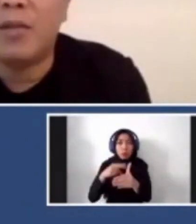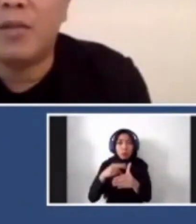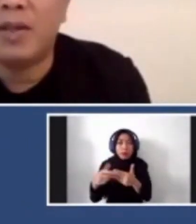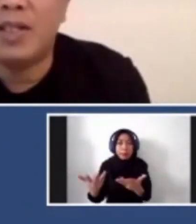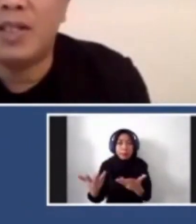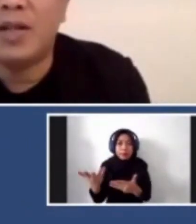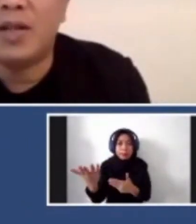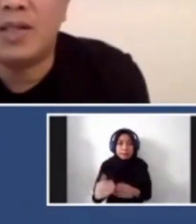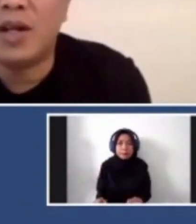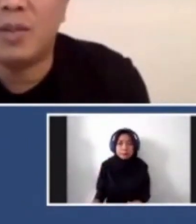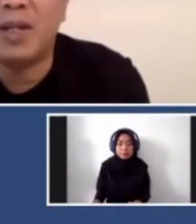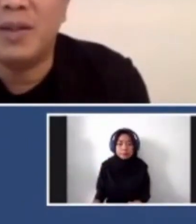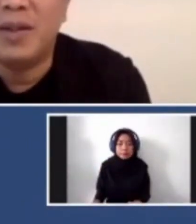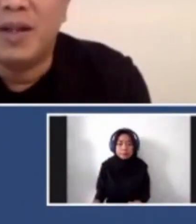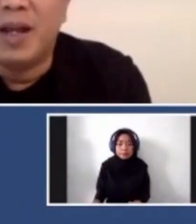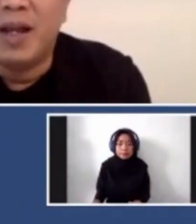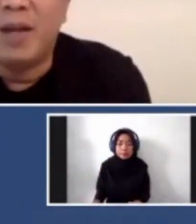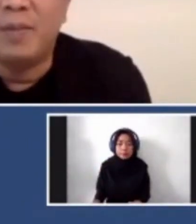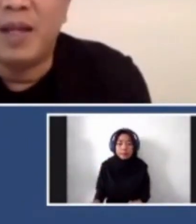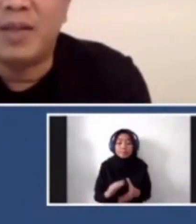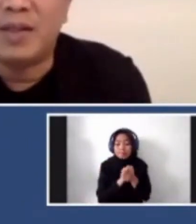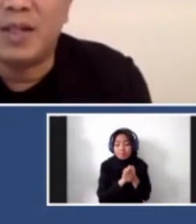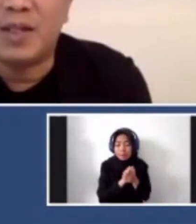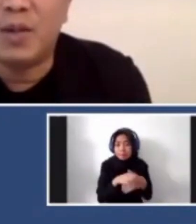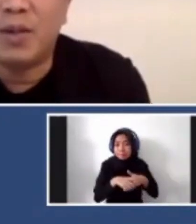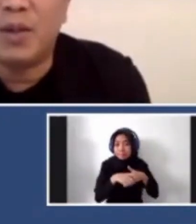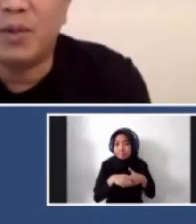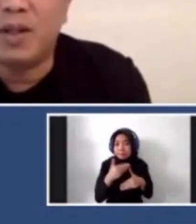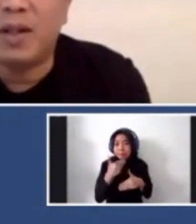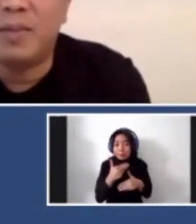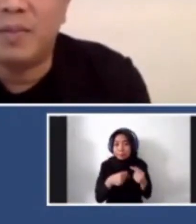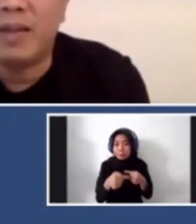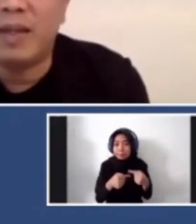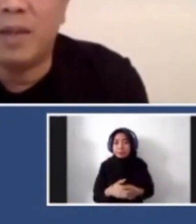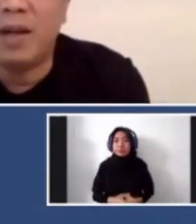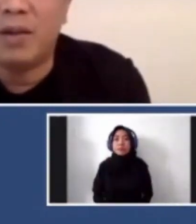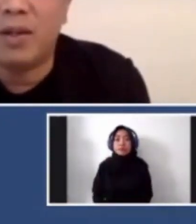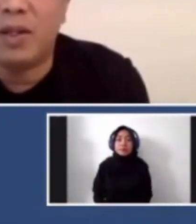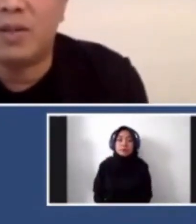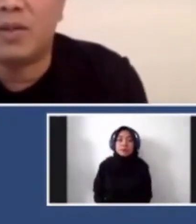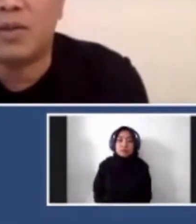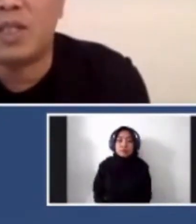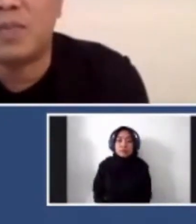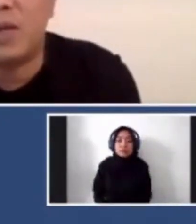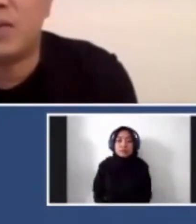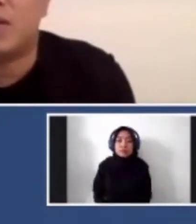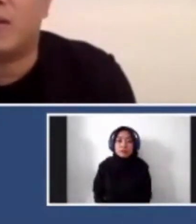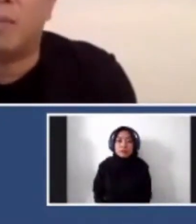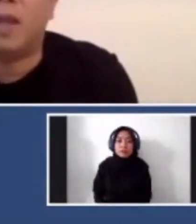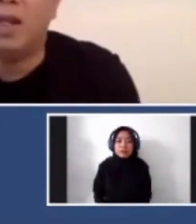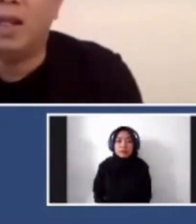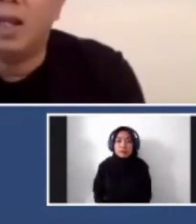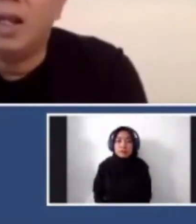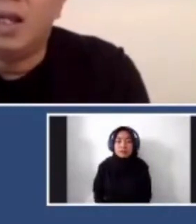for the generous introduction, by the way. Yes. As we all know, I think many other curators also experienced the